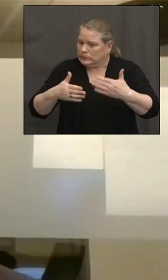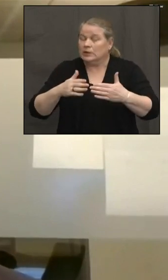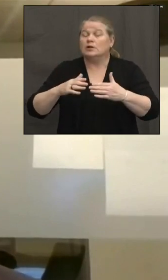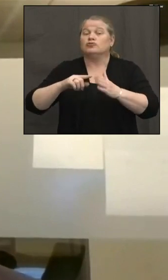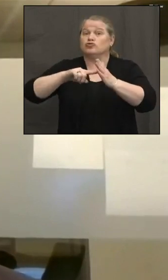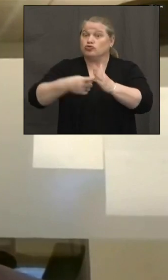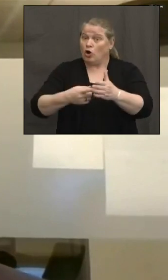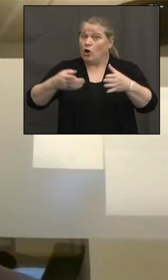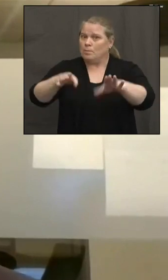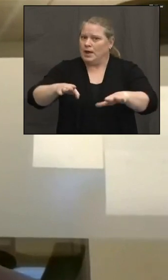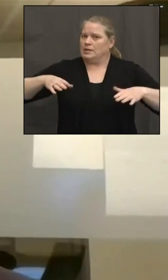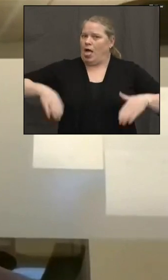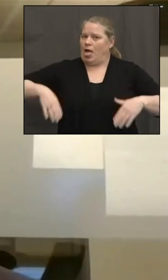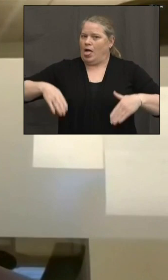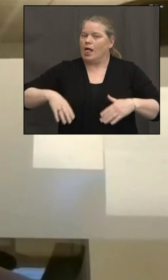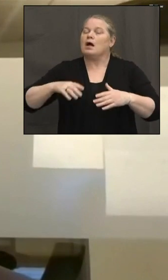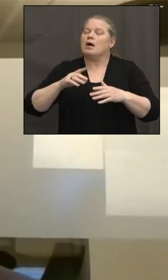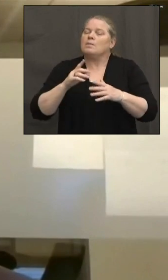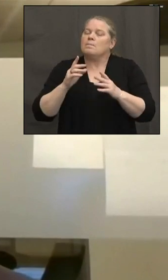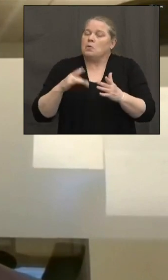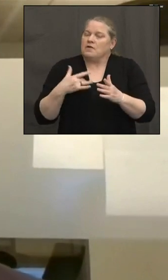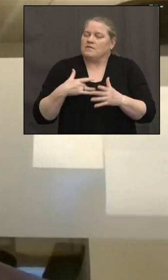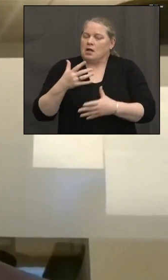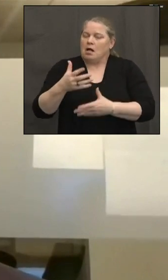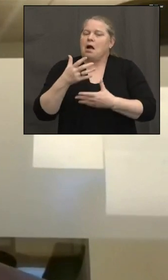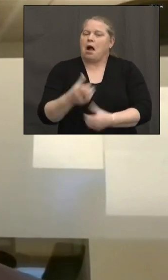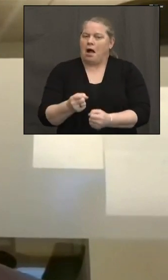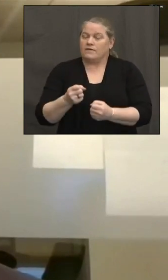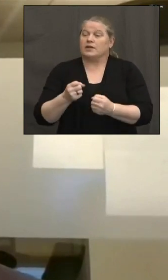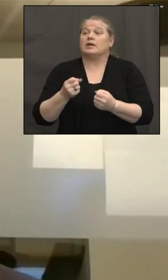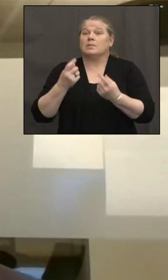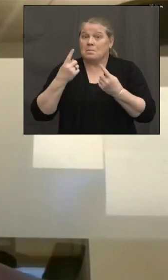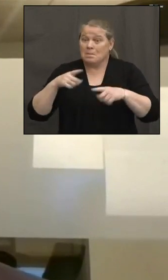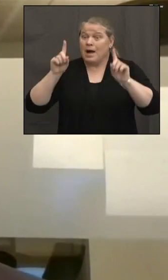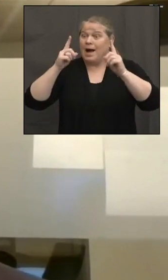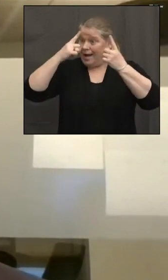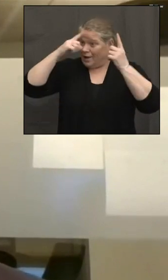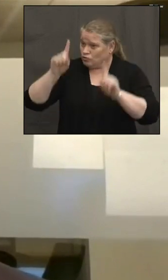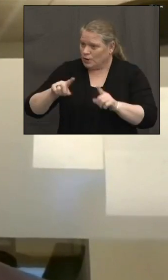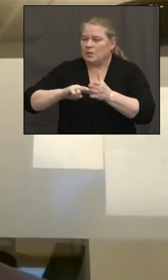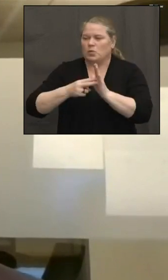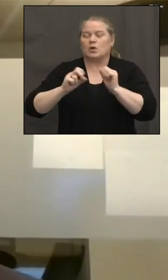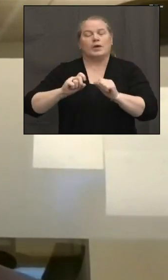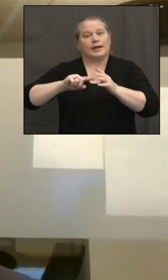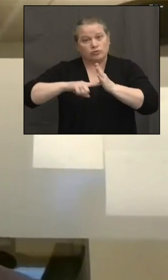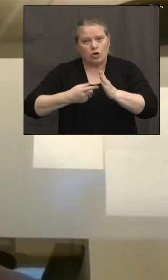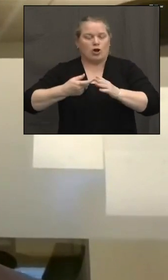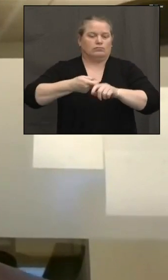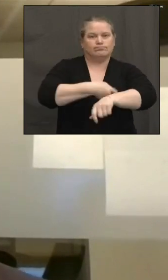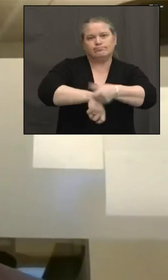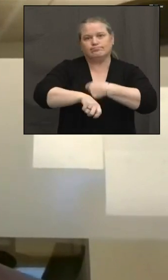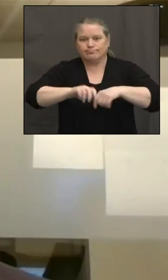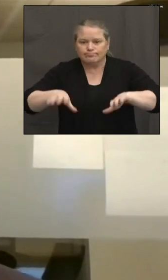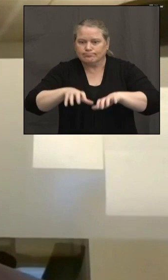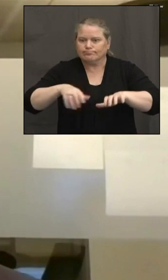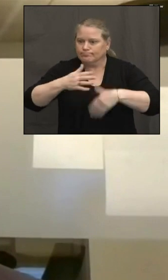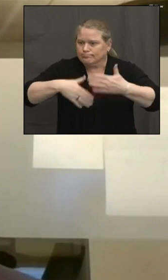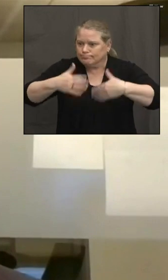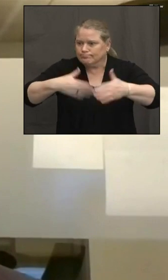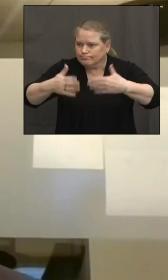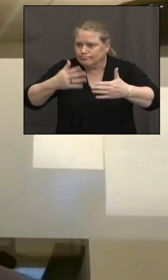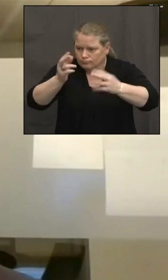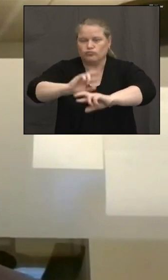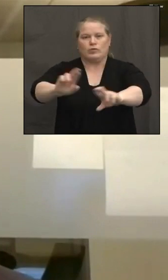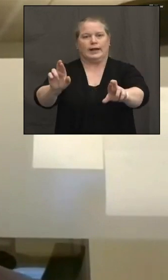overnight, but we're feeling confident now that we've cleared this really big hurdle of an agreement with the tribes. Of course, you know, with additional